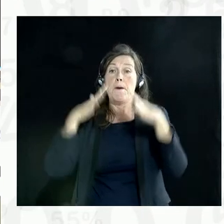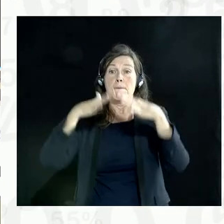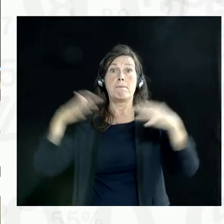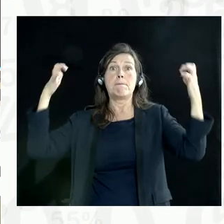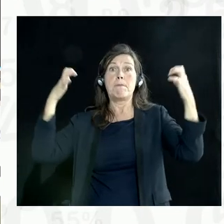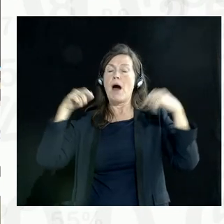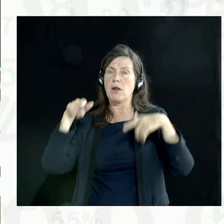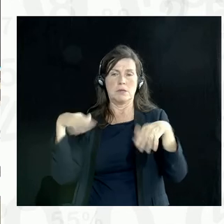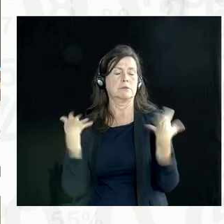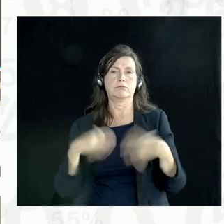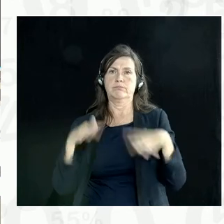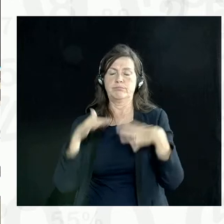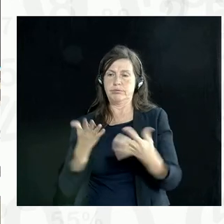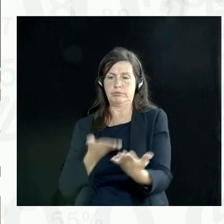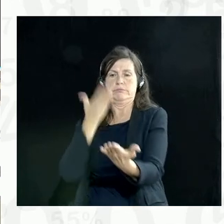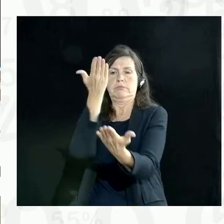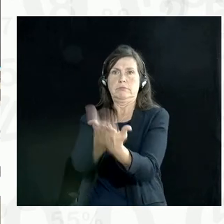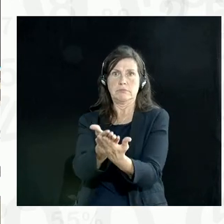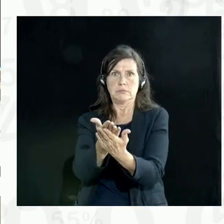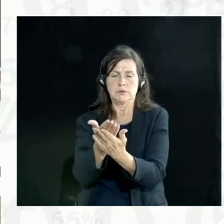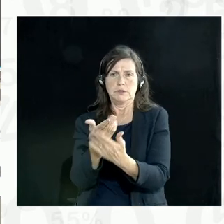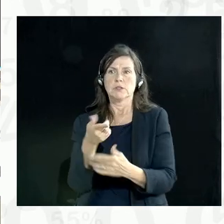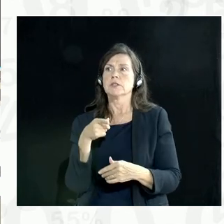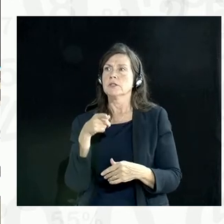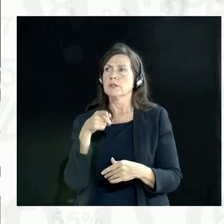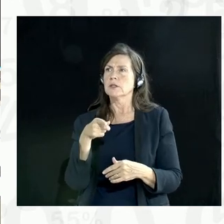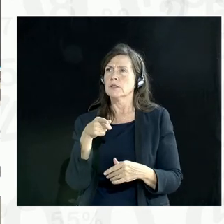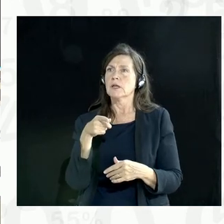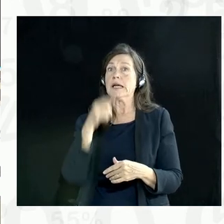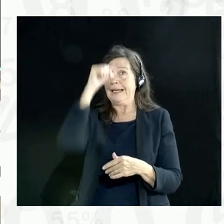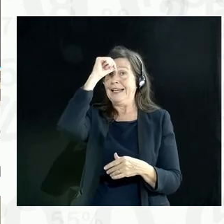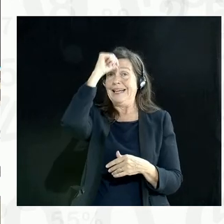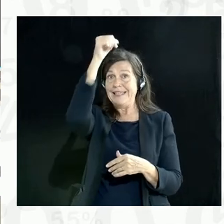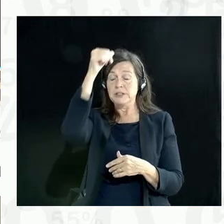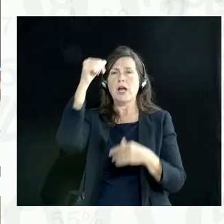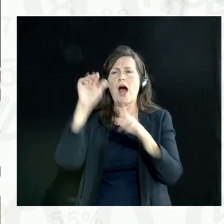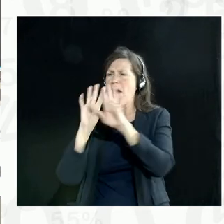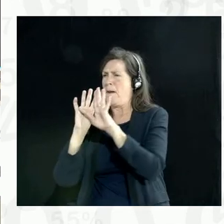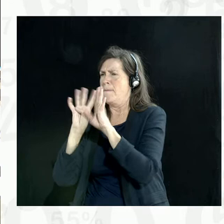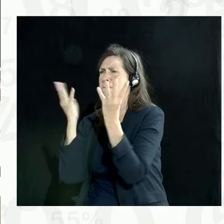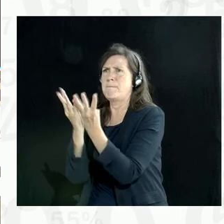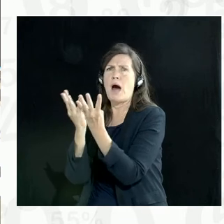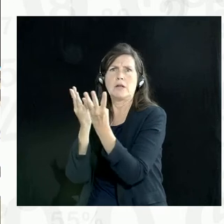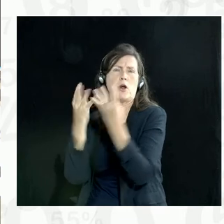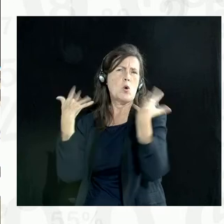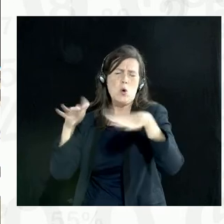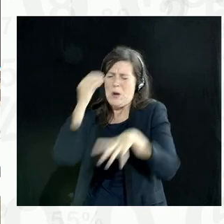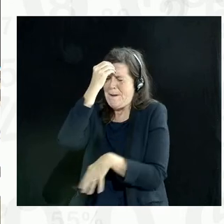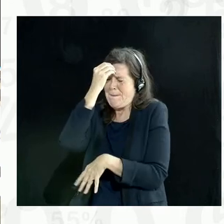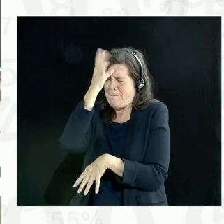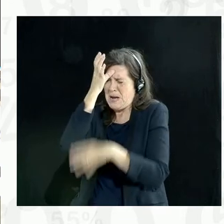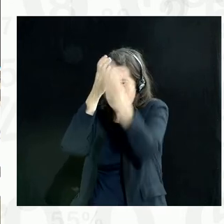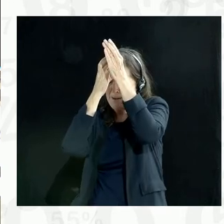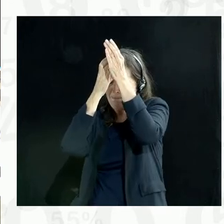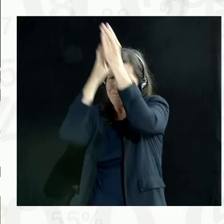And it's quite thoughtful. It was developed in India with a panel of real experts. And